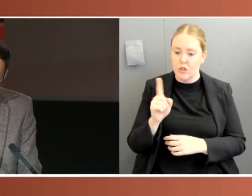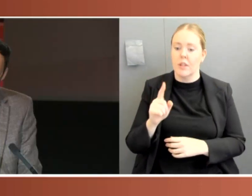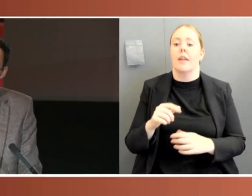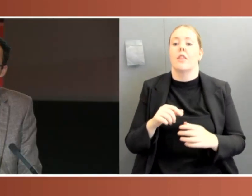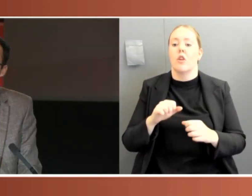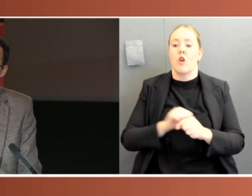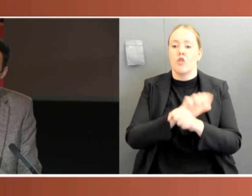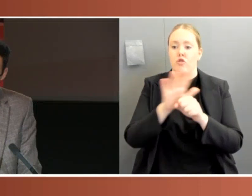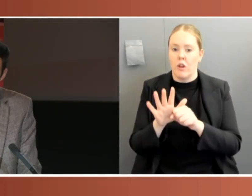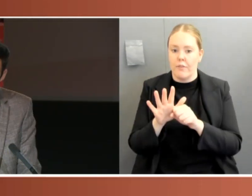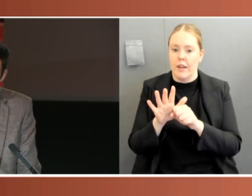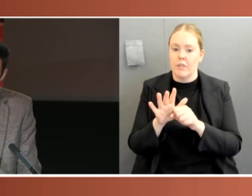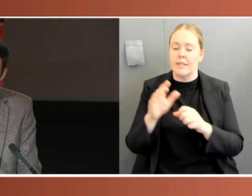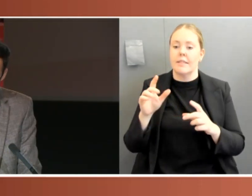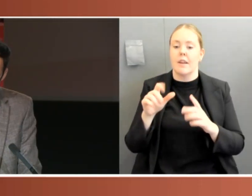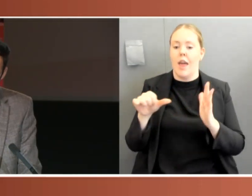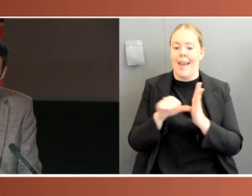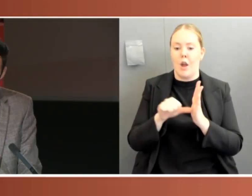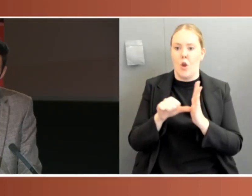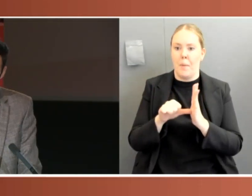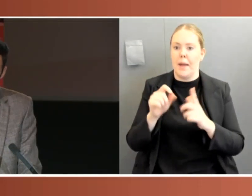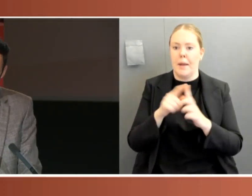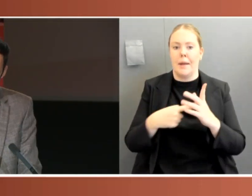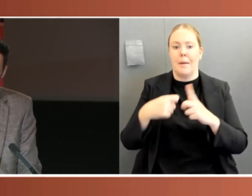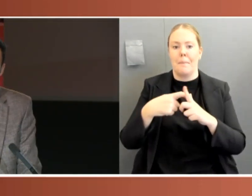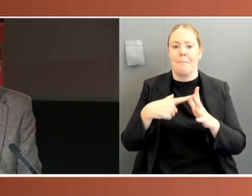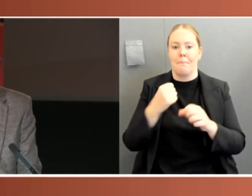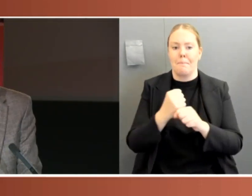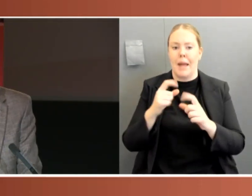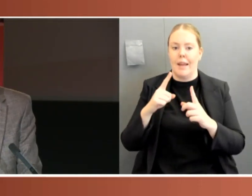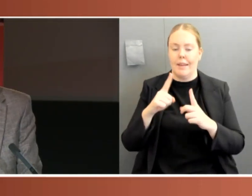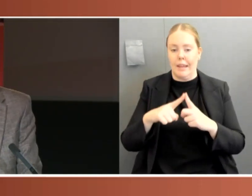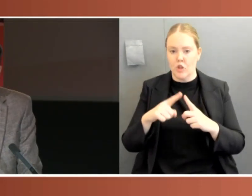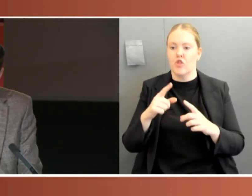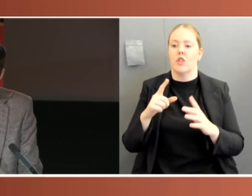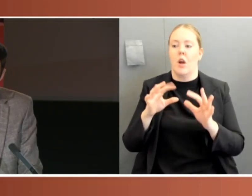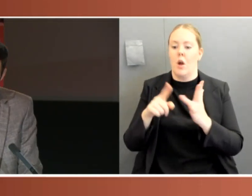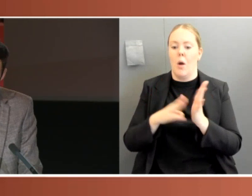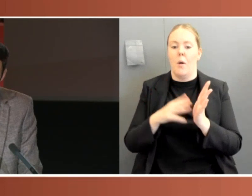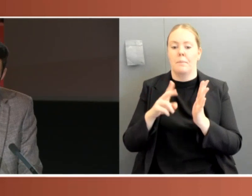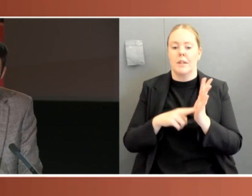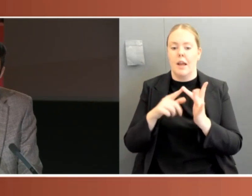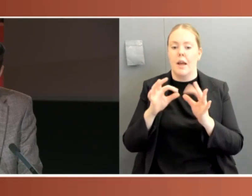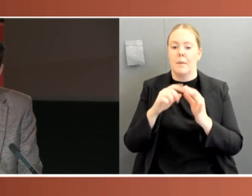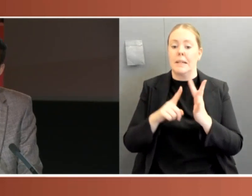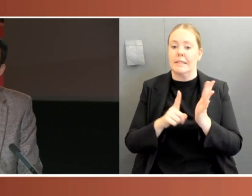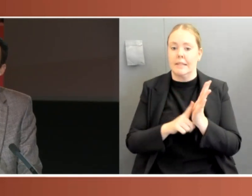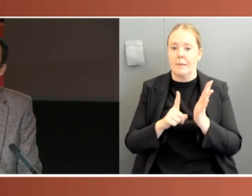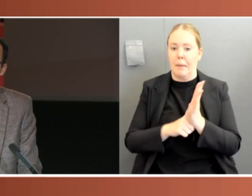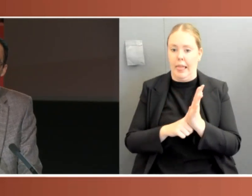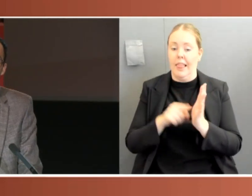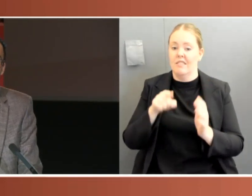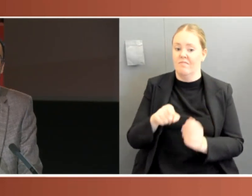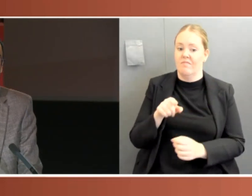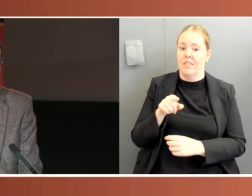Debate was brief, but its existence was a recognition that genuine, constructive engagement from members of all parties, drawing from the issues experienced by the constituents,